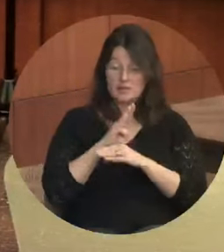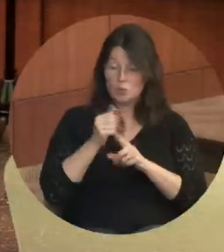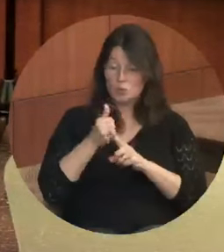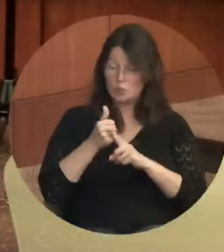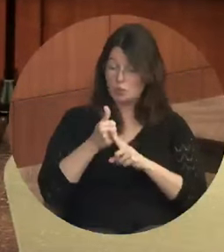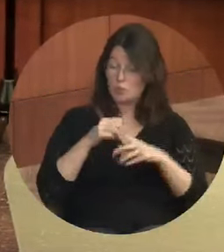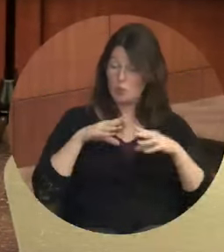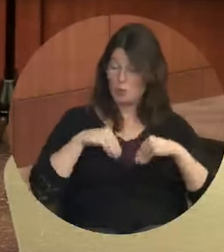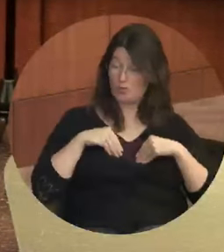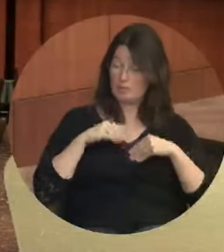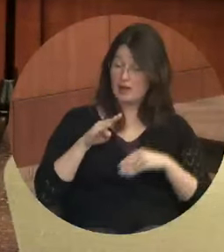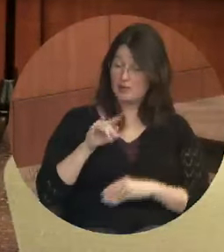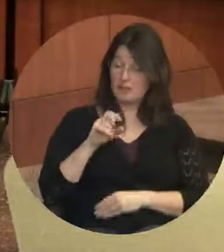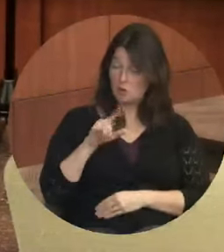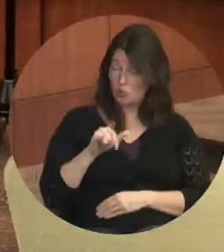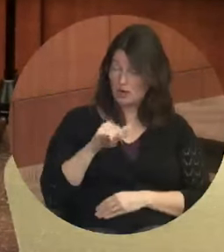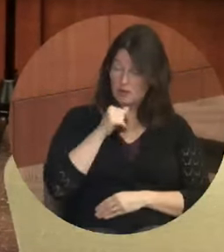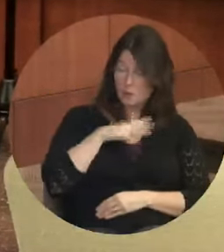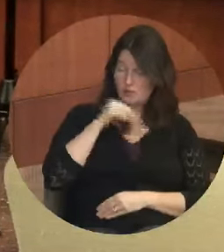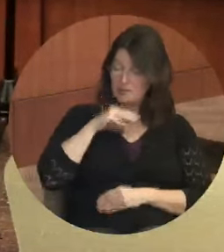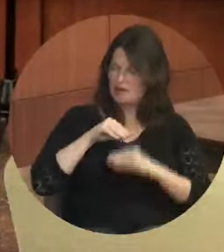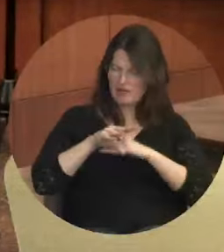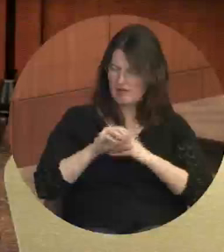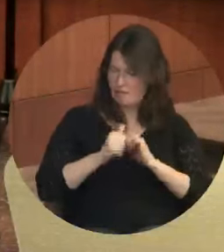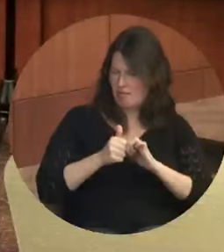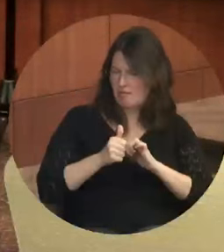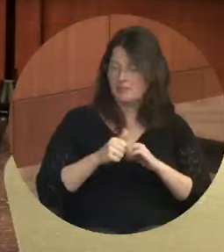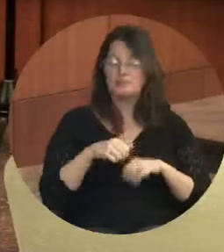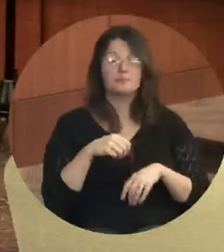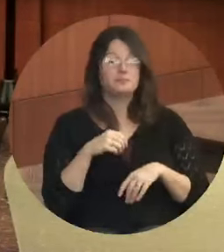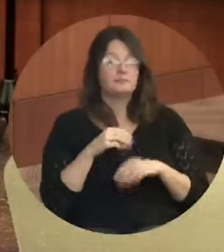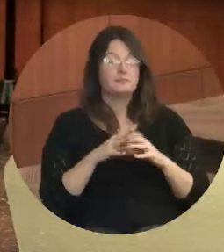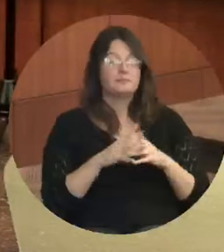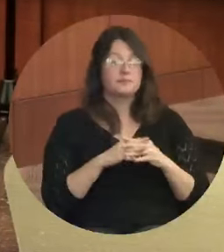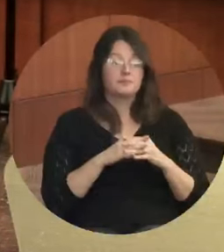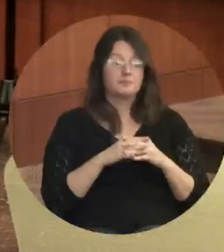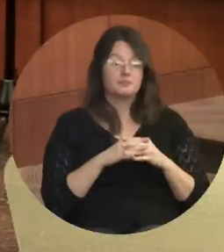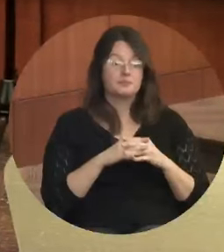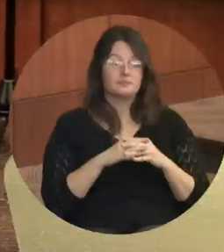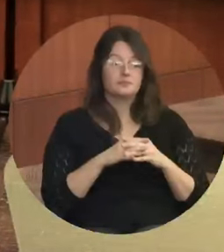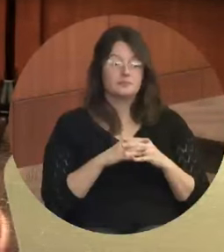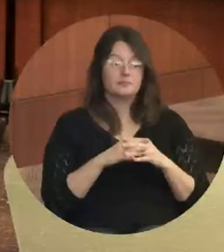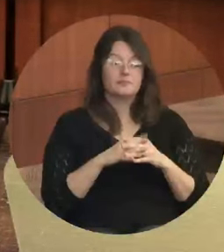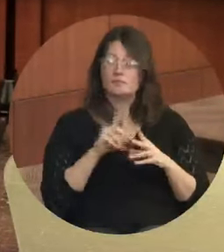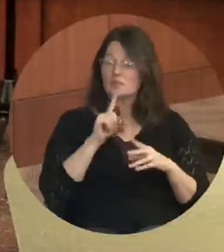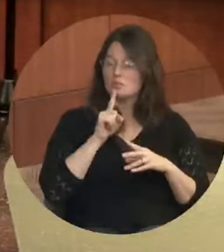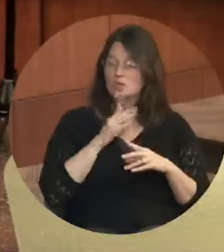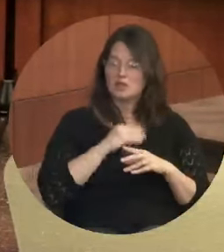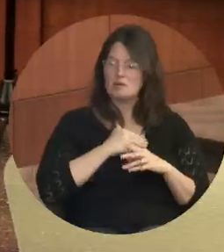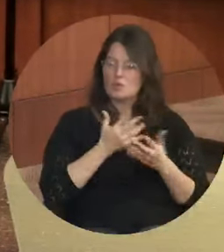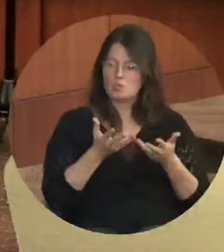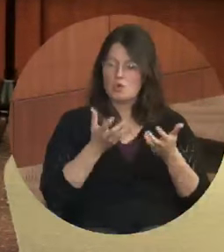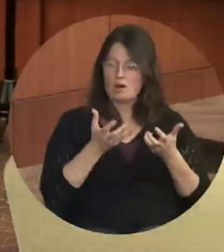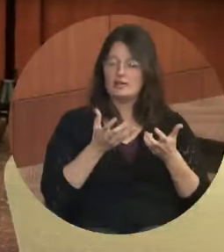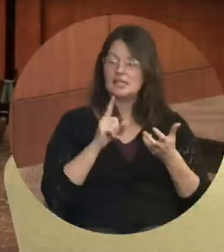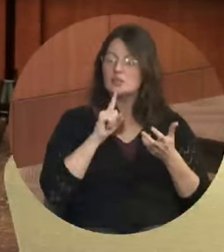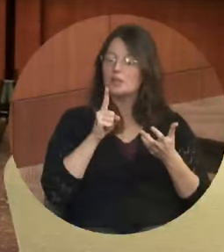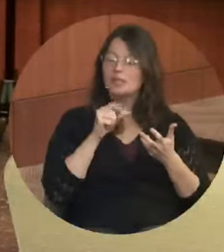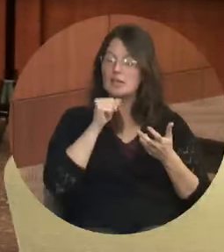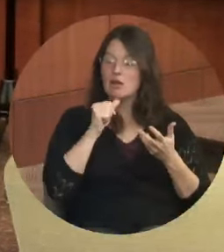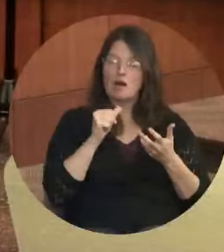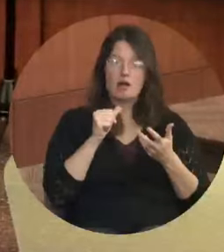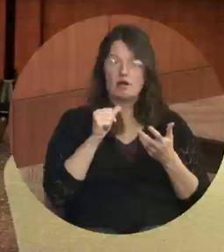Uh, I referenced it just briefly in the, in the speech where, we want to sort of get out of the way of small